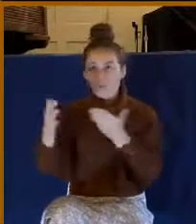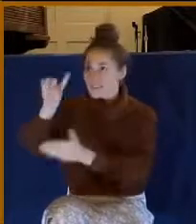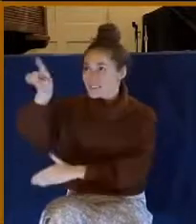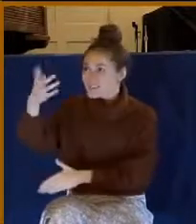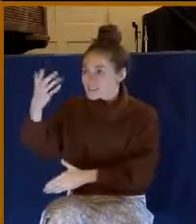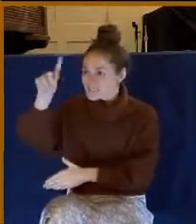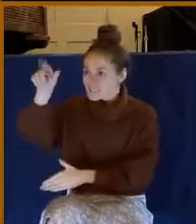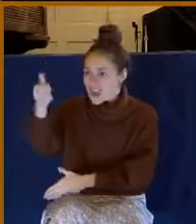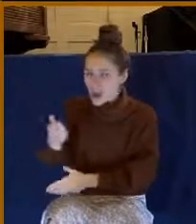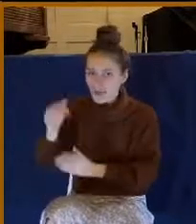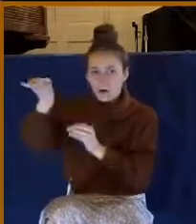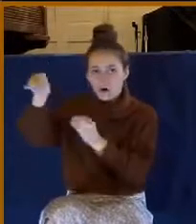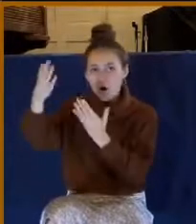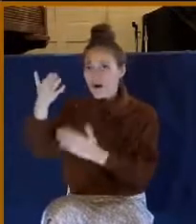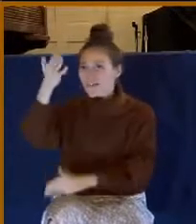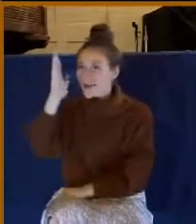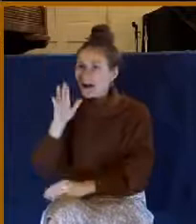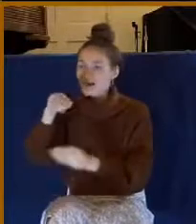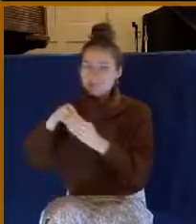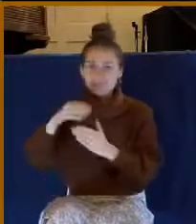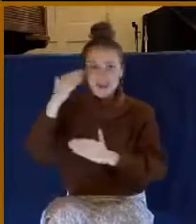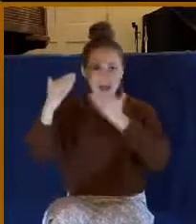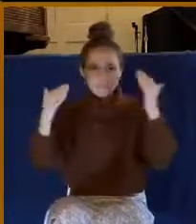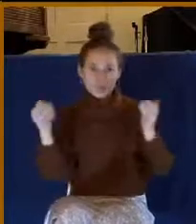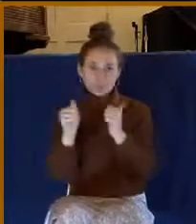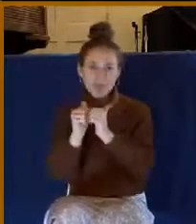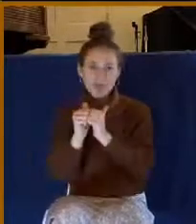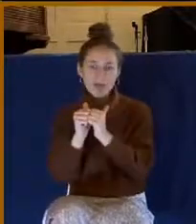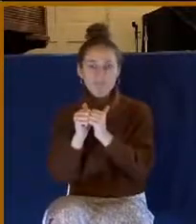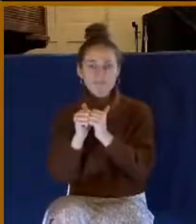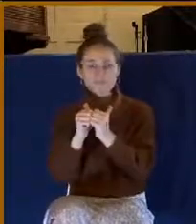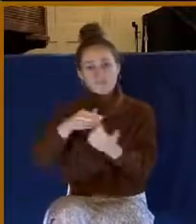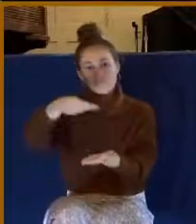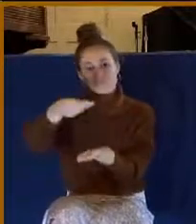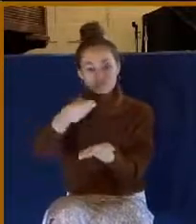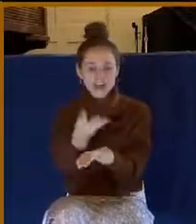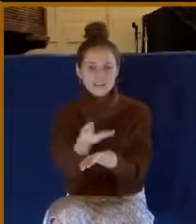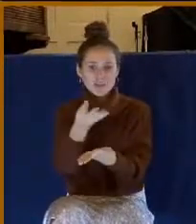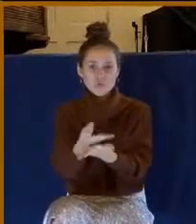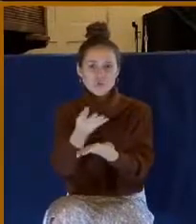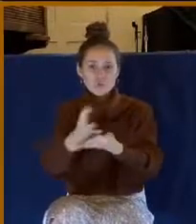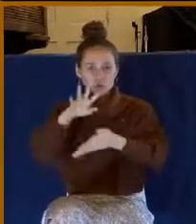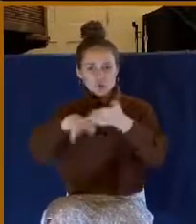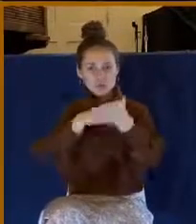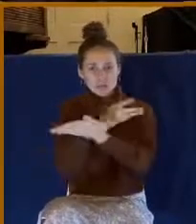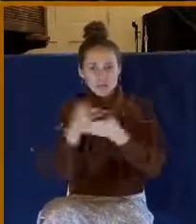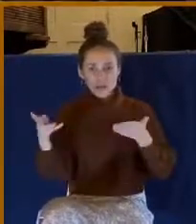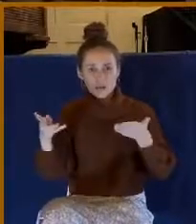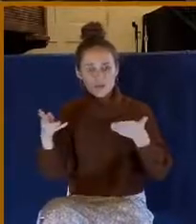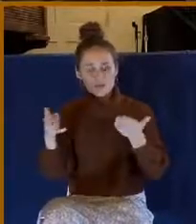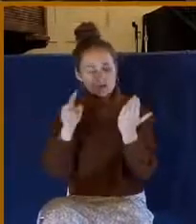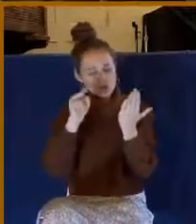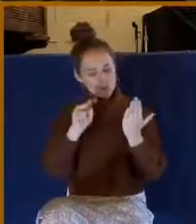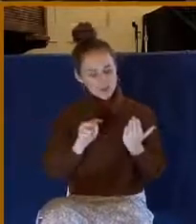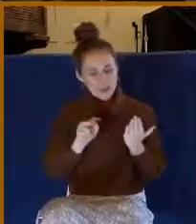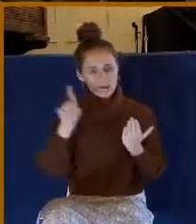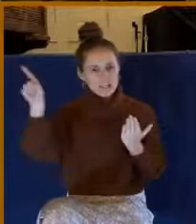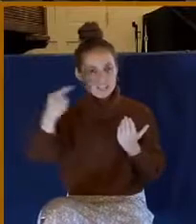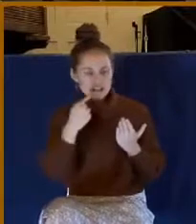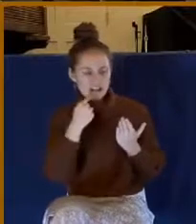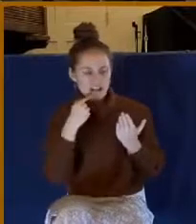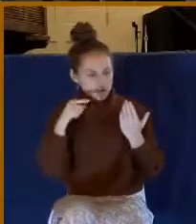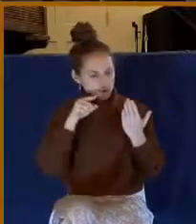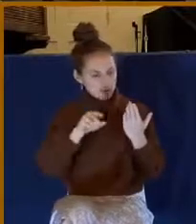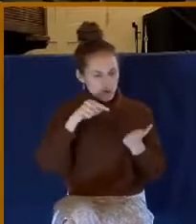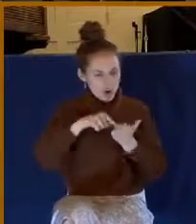to the Lord. As if God is in heaven with a ledger sheet looking at you and saying, you know, you owe me this much money. I'm going to get my money